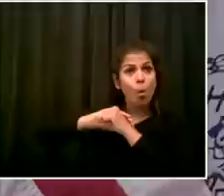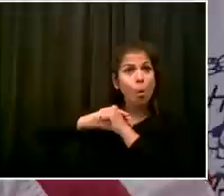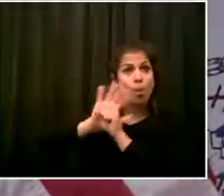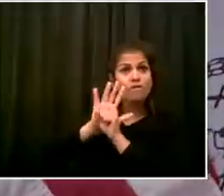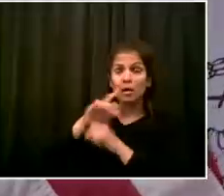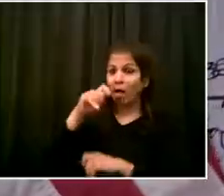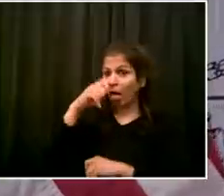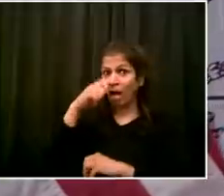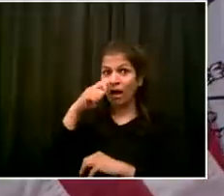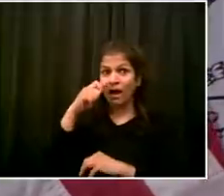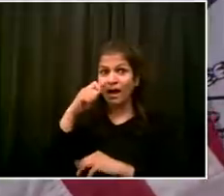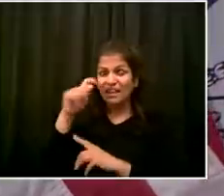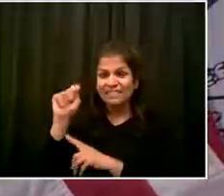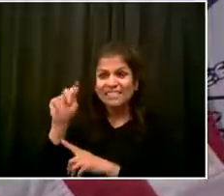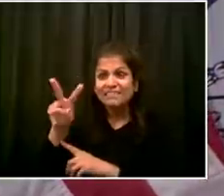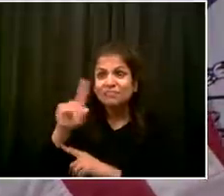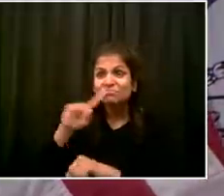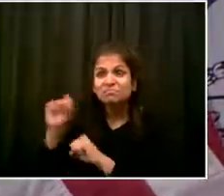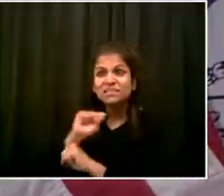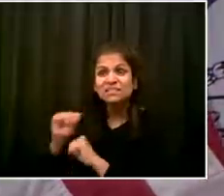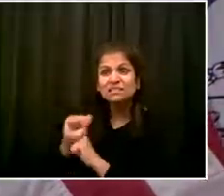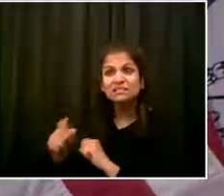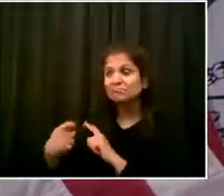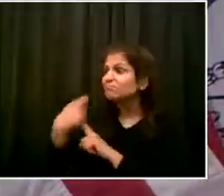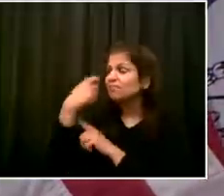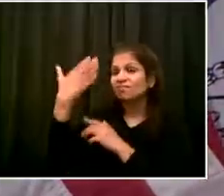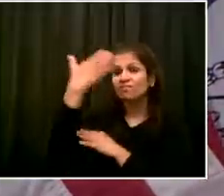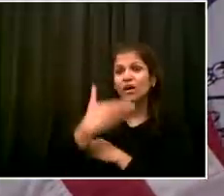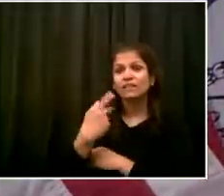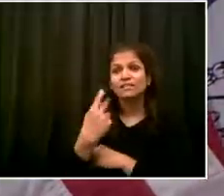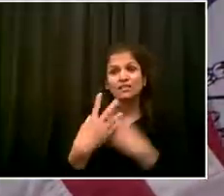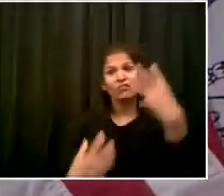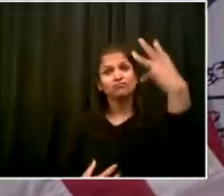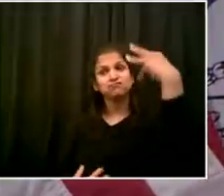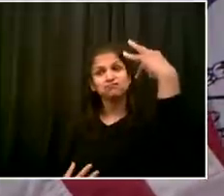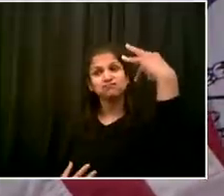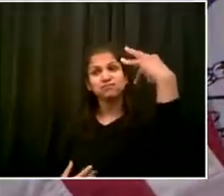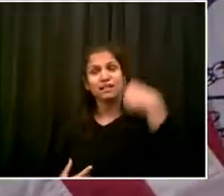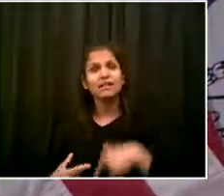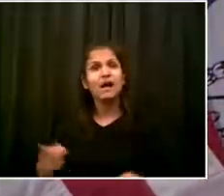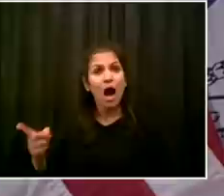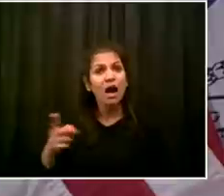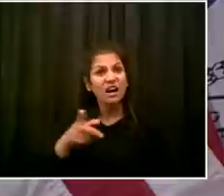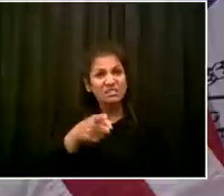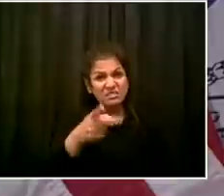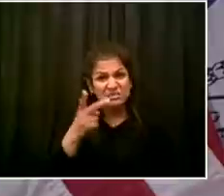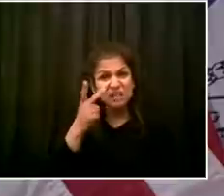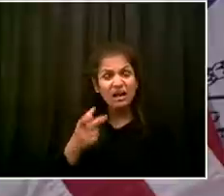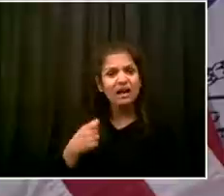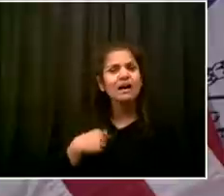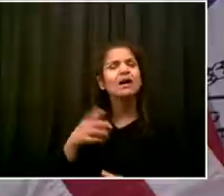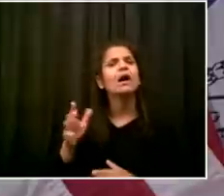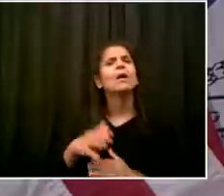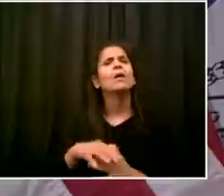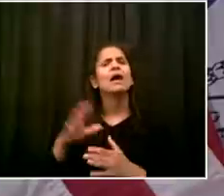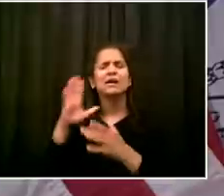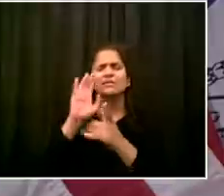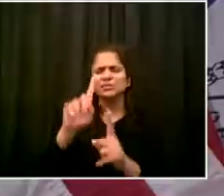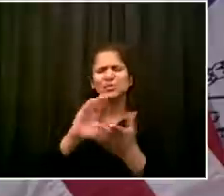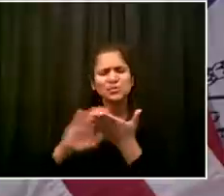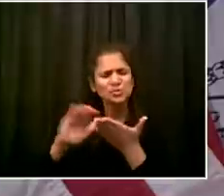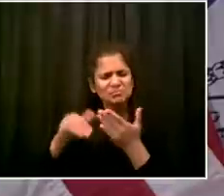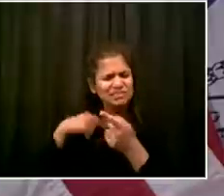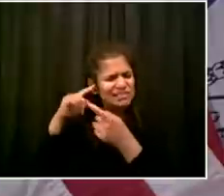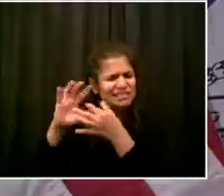Are you there? On the state's health department site? Hello? Yeah, we missed you after you said the governor... Yeah, Luis, you said the governor had the test